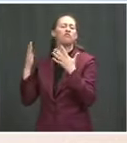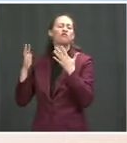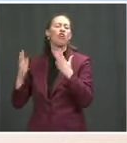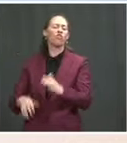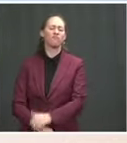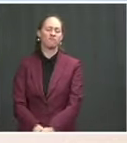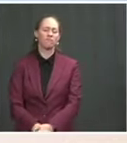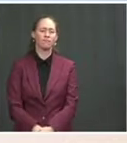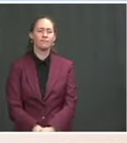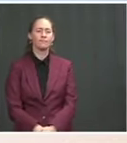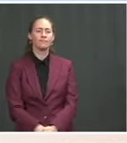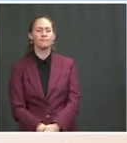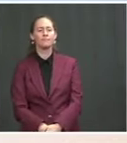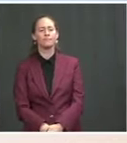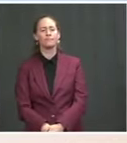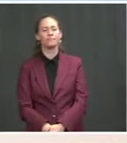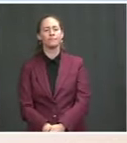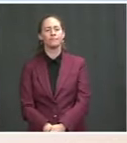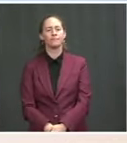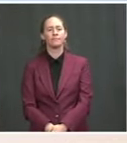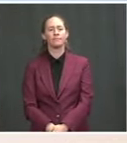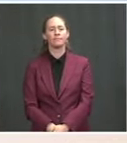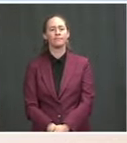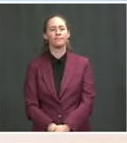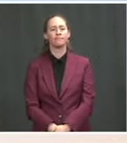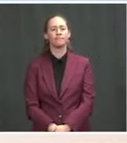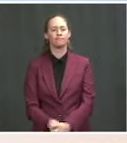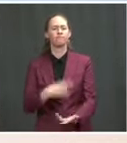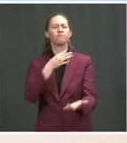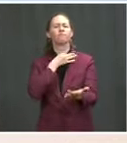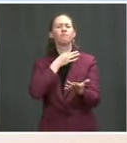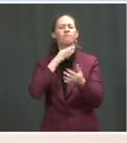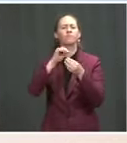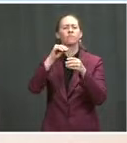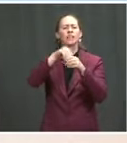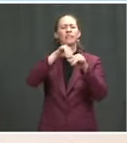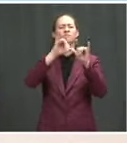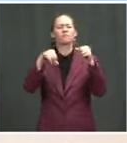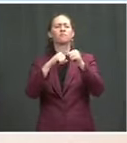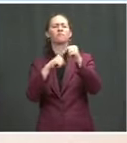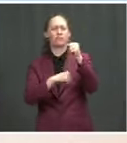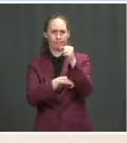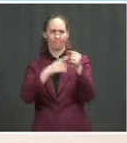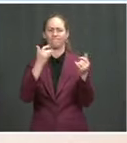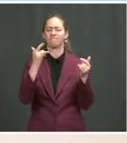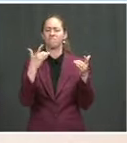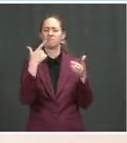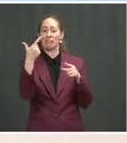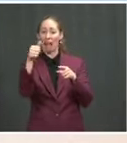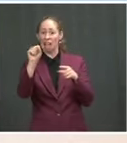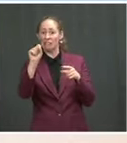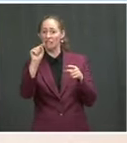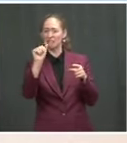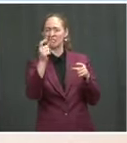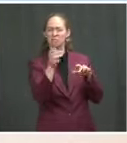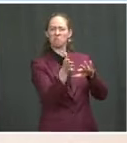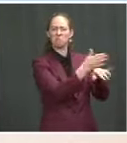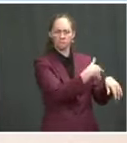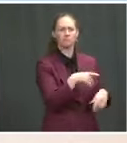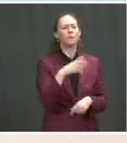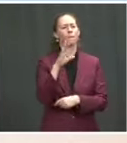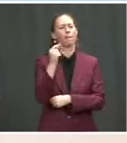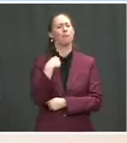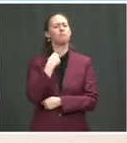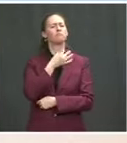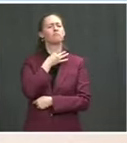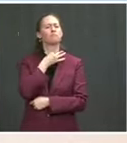Back on infrastructure, aside from the gas tax, now that the President has had a chance to take a look at the bipartisan plan, what does he think